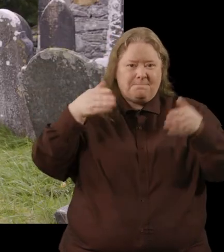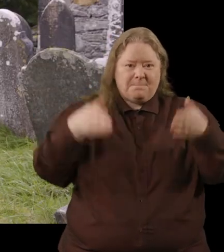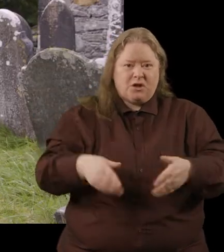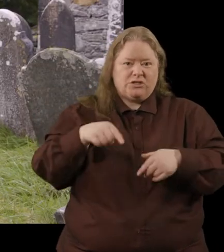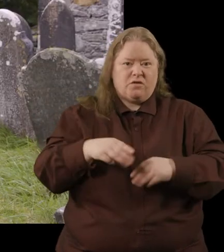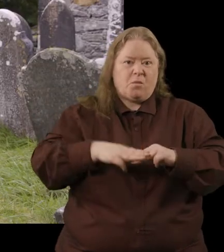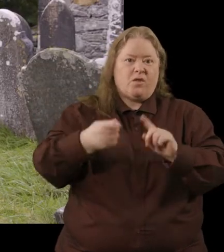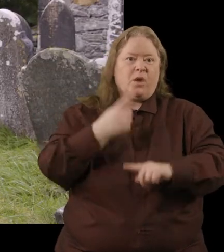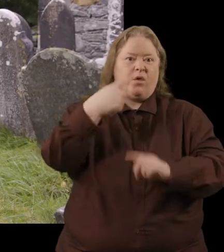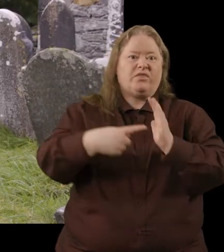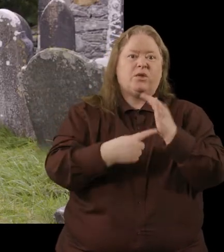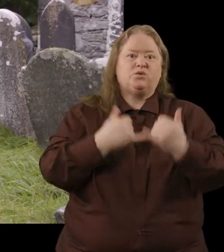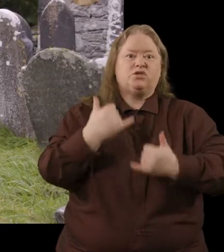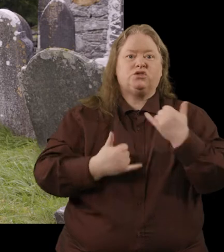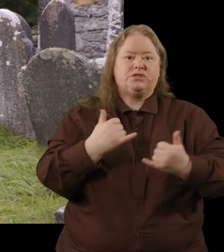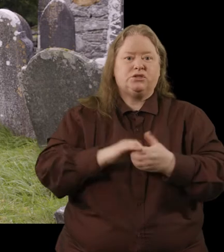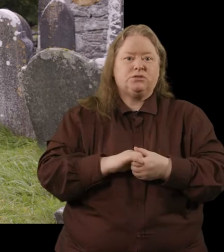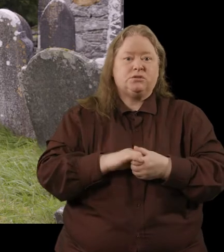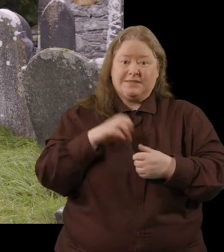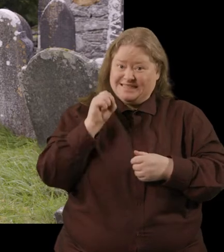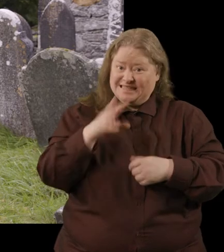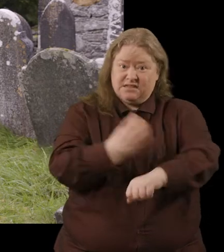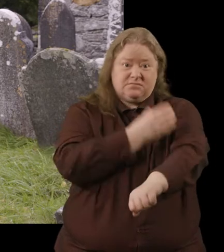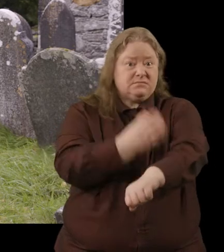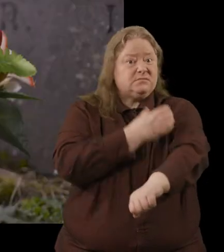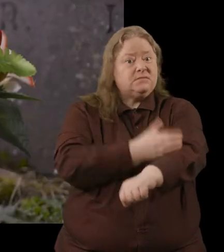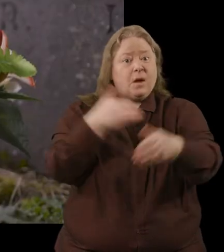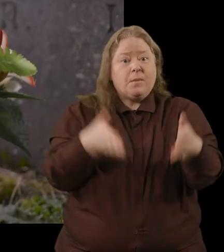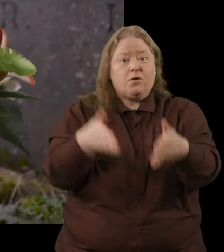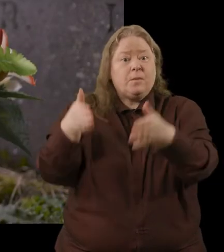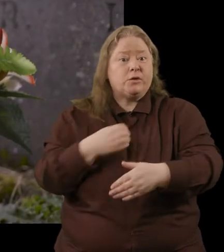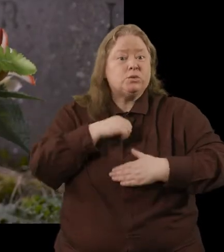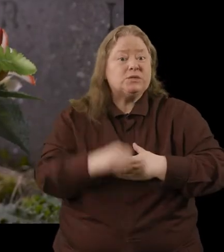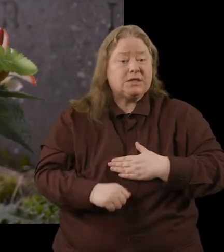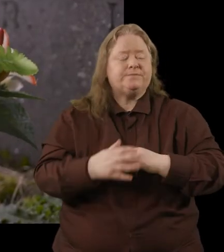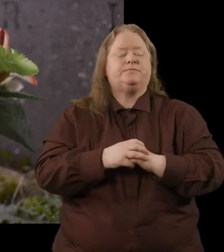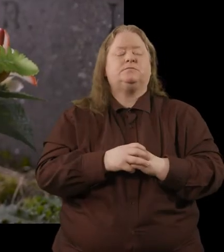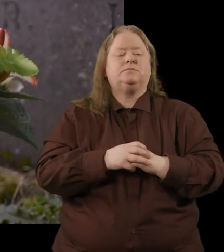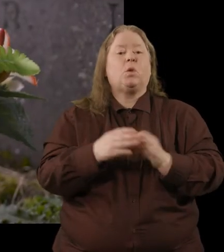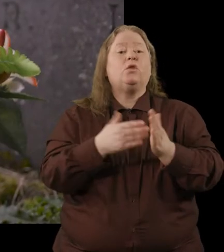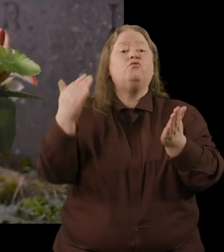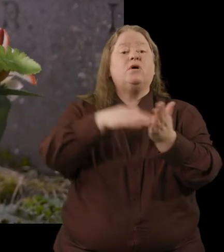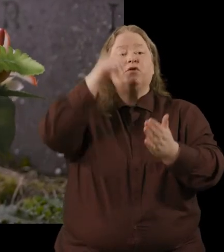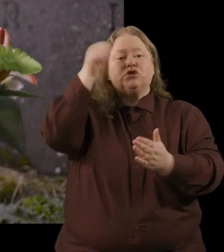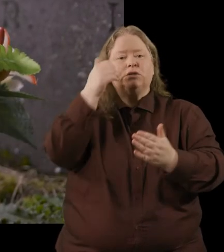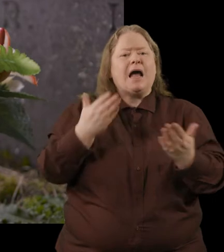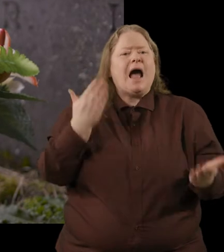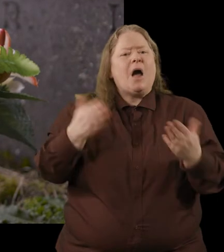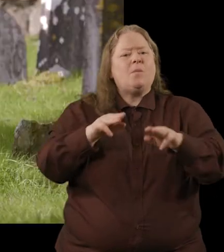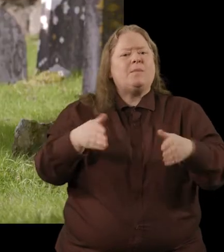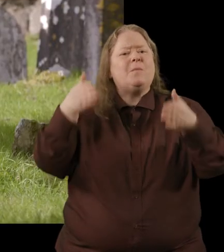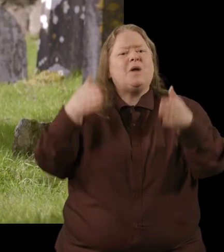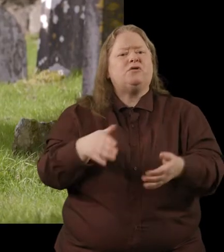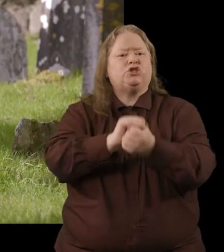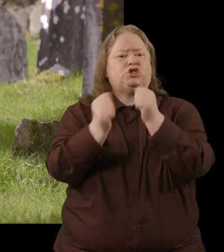buried here for over a thousand years and they're still buried here today with the arrival of Christianity how people were buried changed